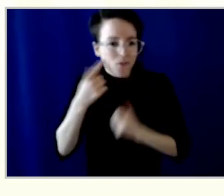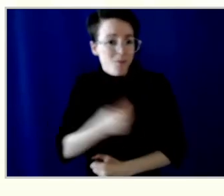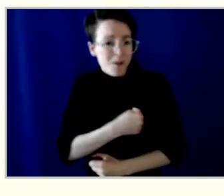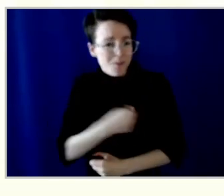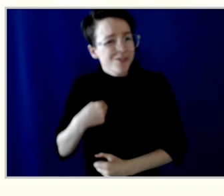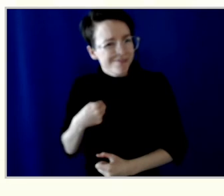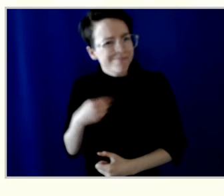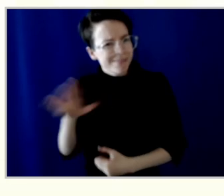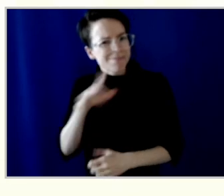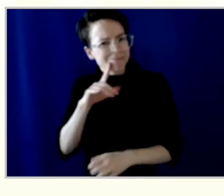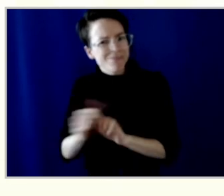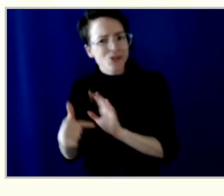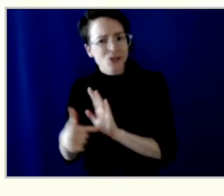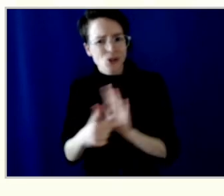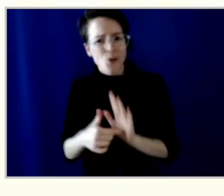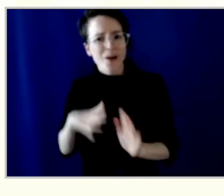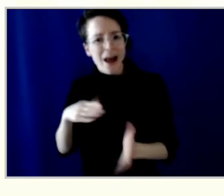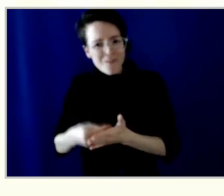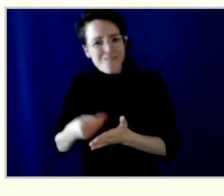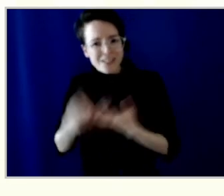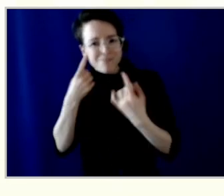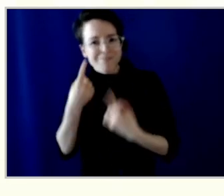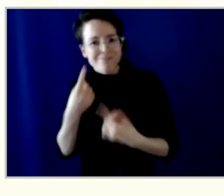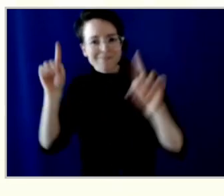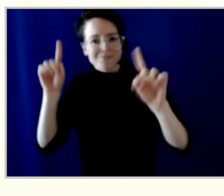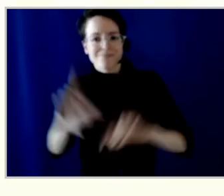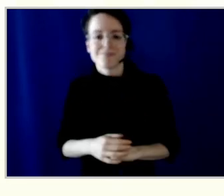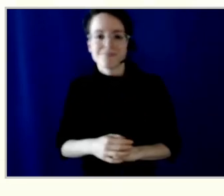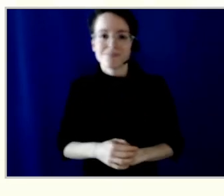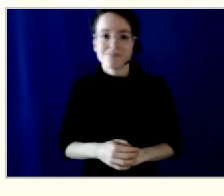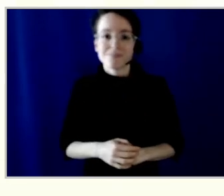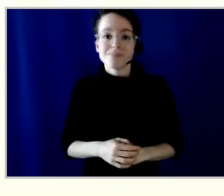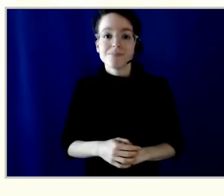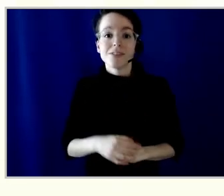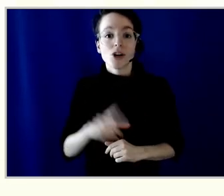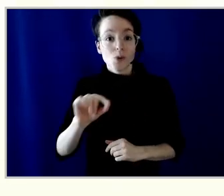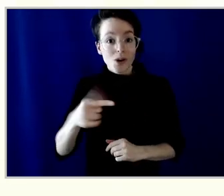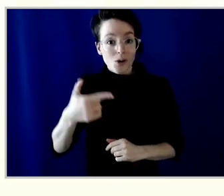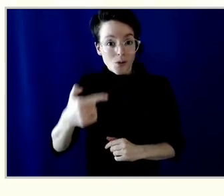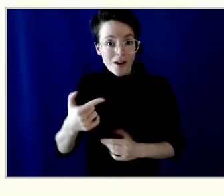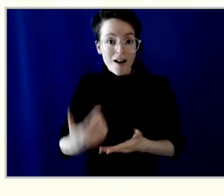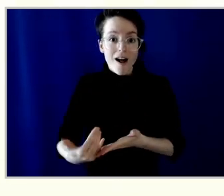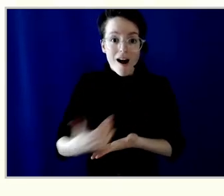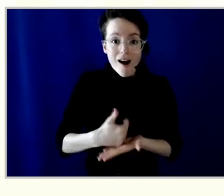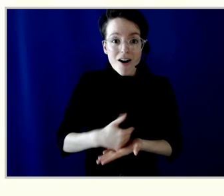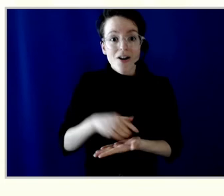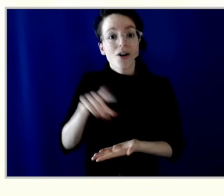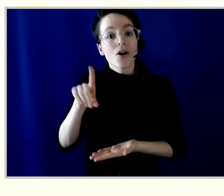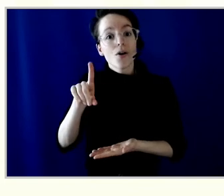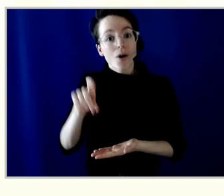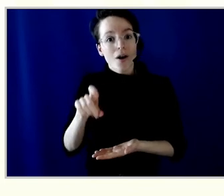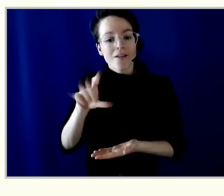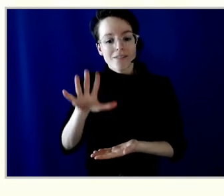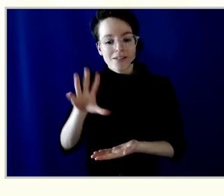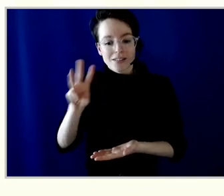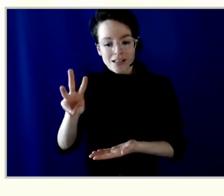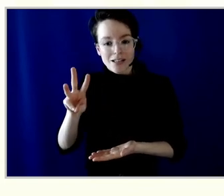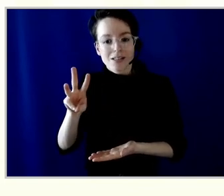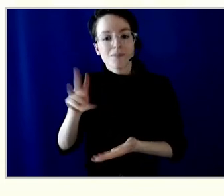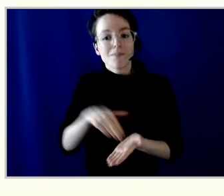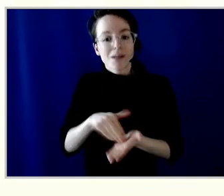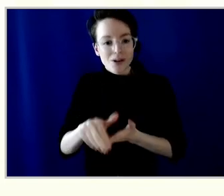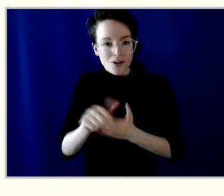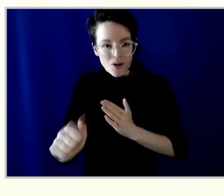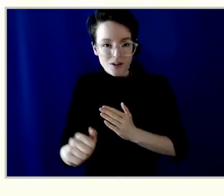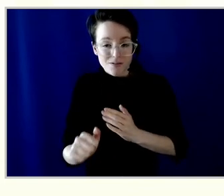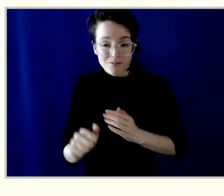We finished 2021 with operating earnings of $156.1 million. This was 35% above our